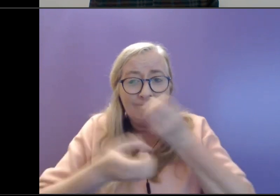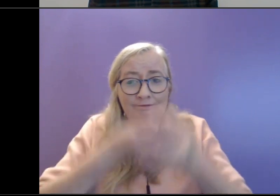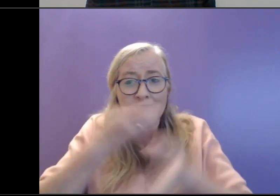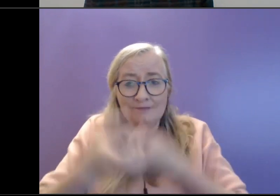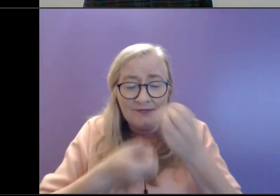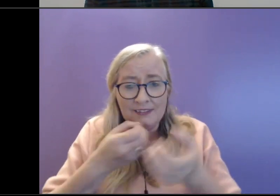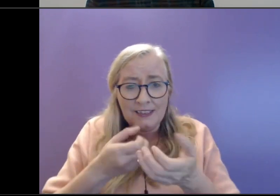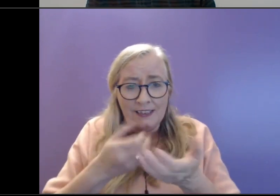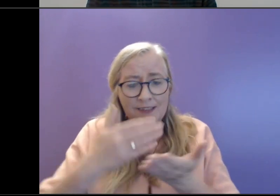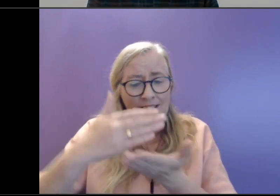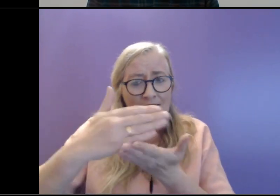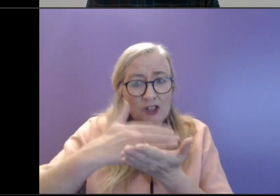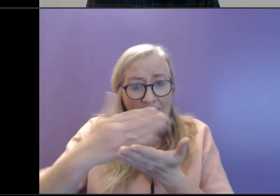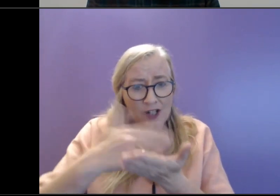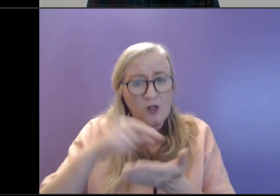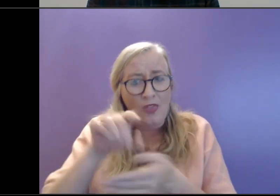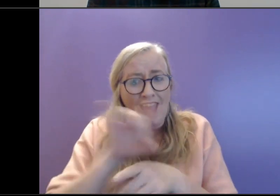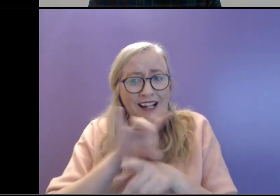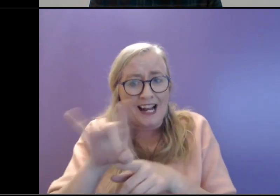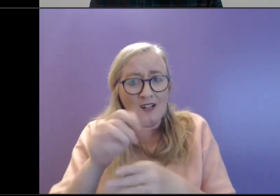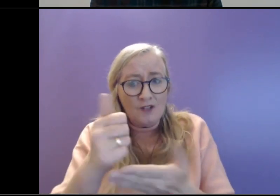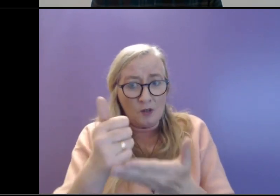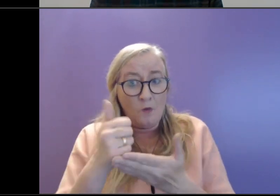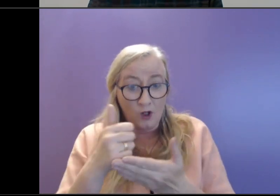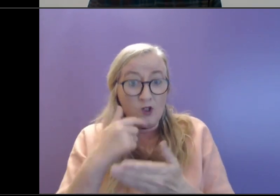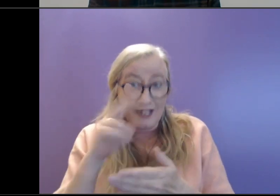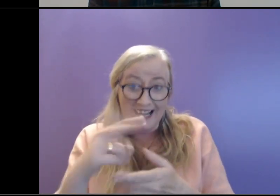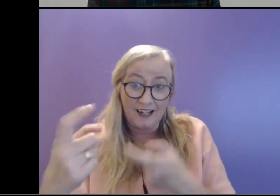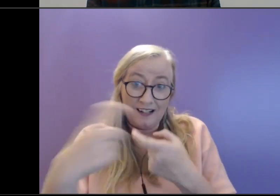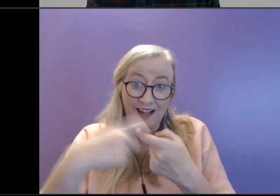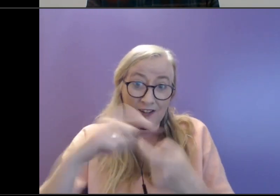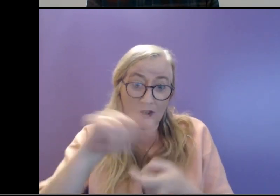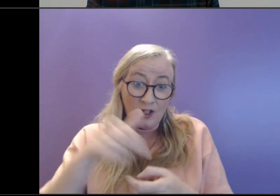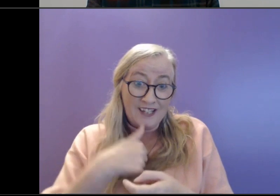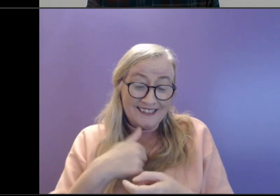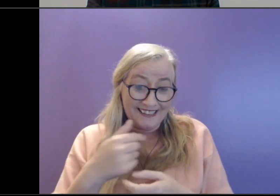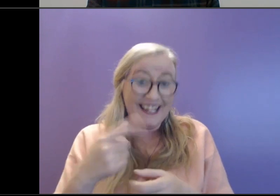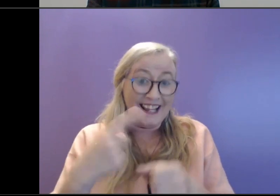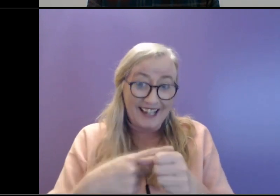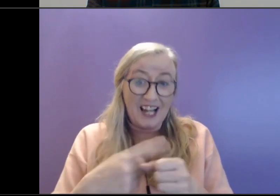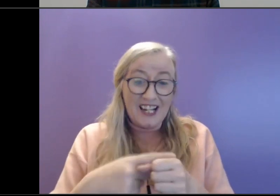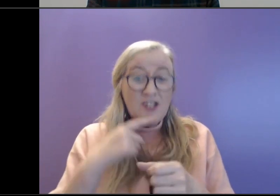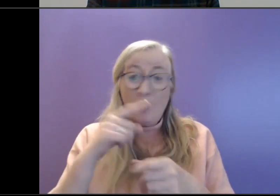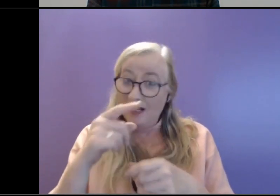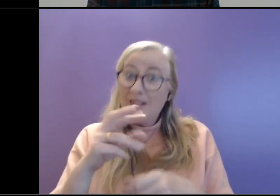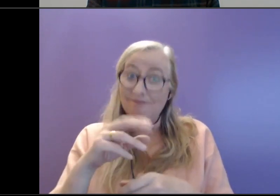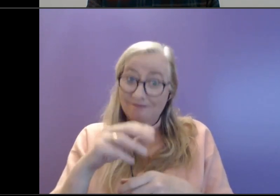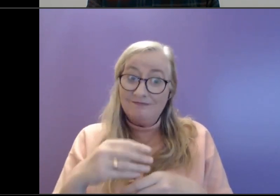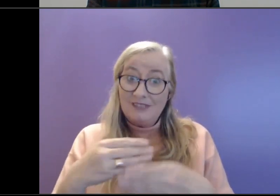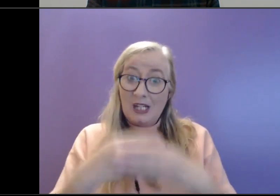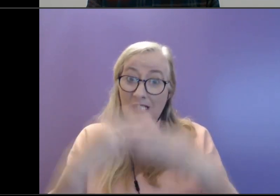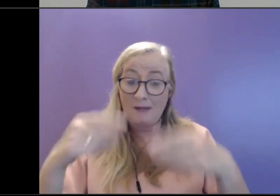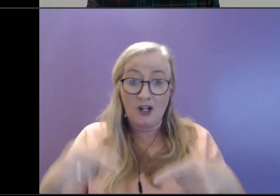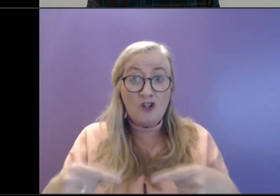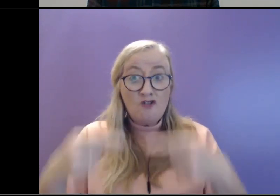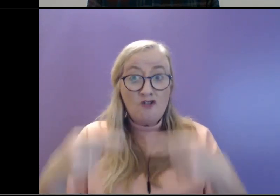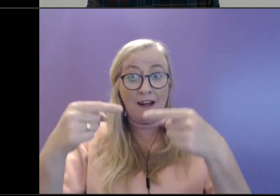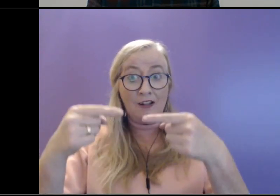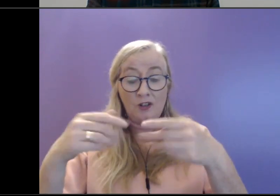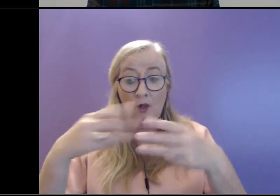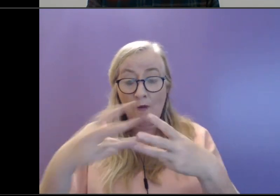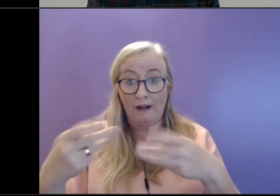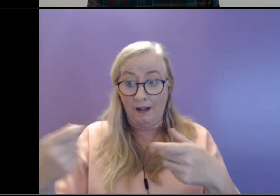those supports? I think it's really challenging when things are beyond our control